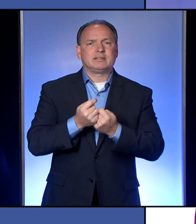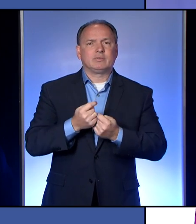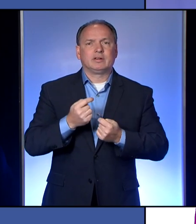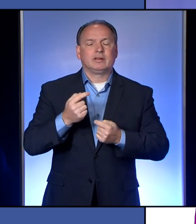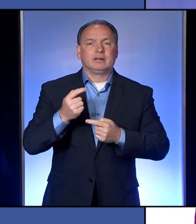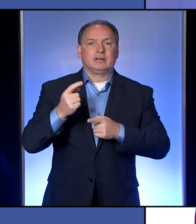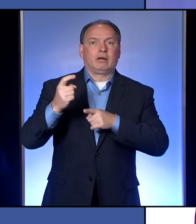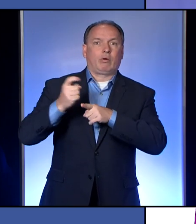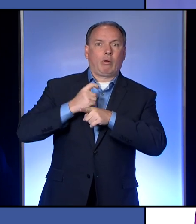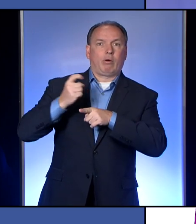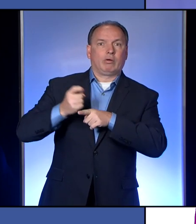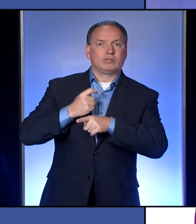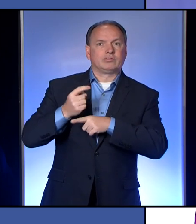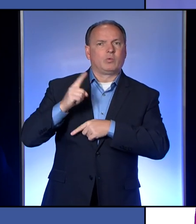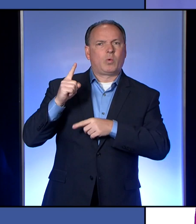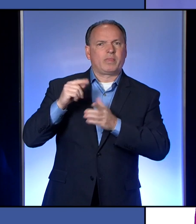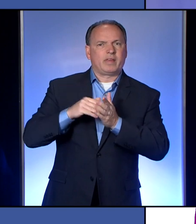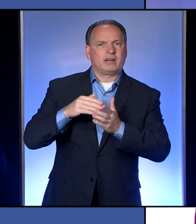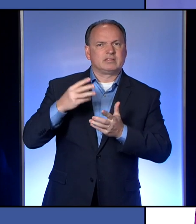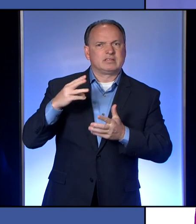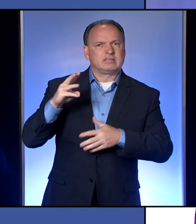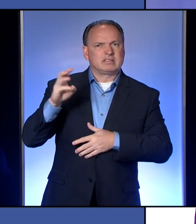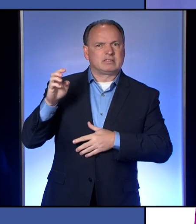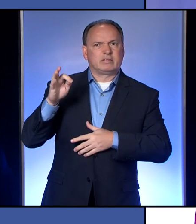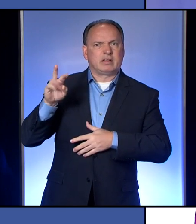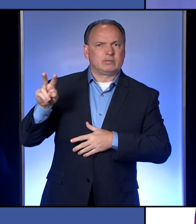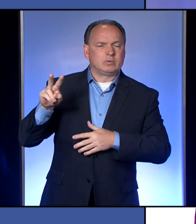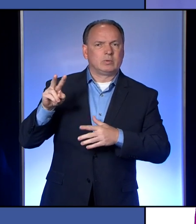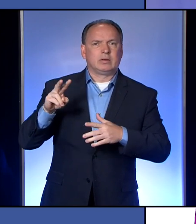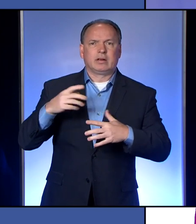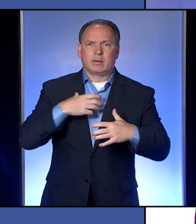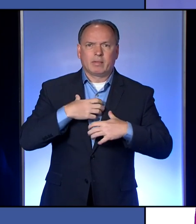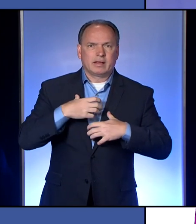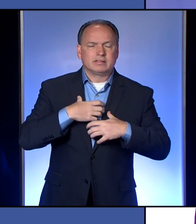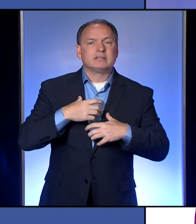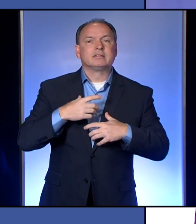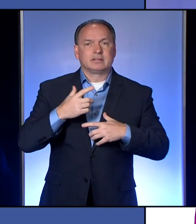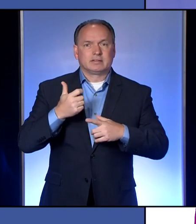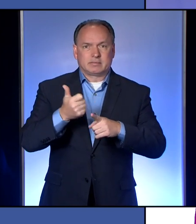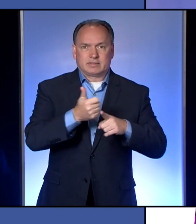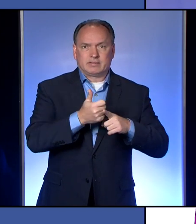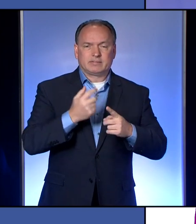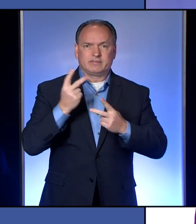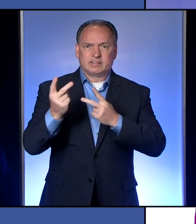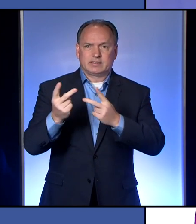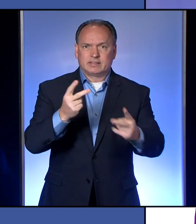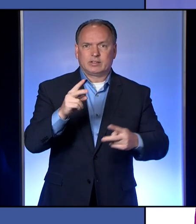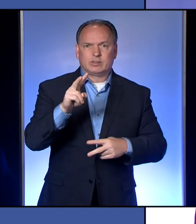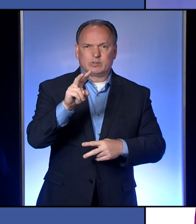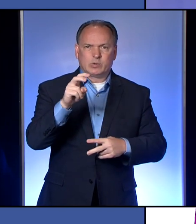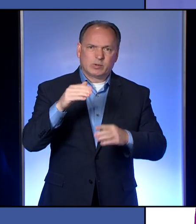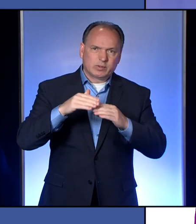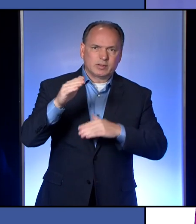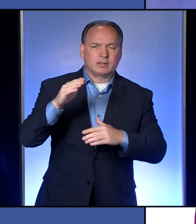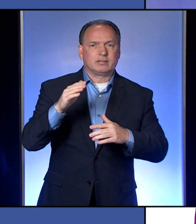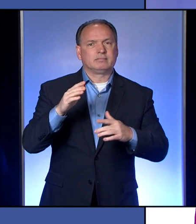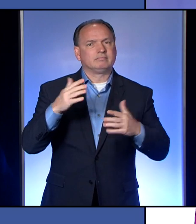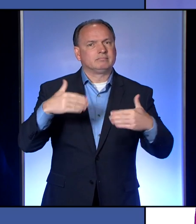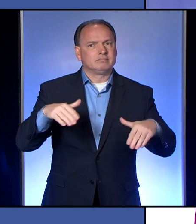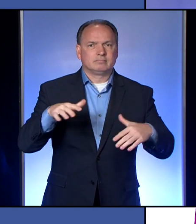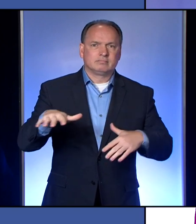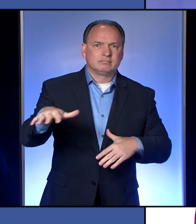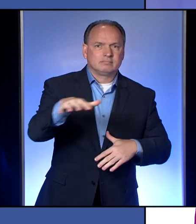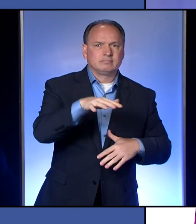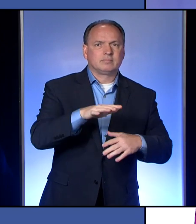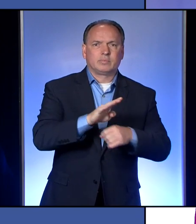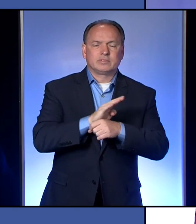,692 complaints. They have made 214 field visits, and they are assisting businesses with the guidance on